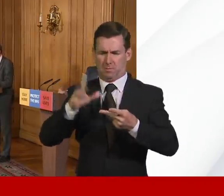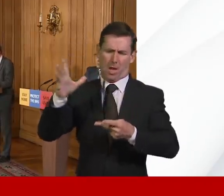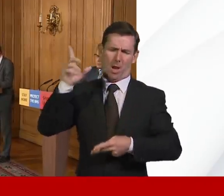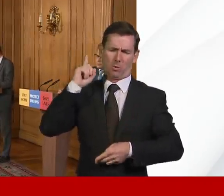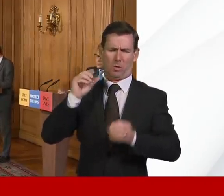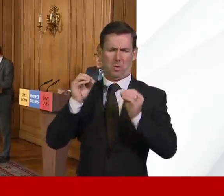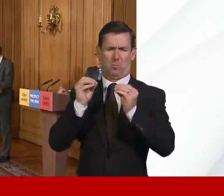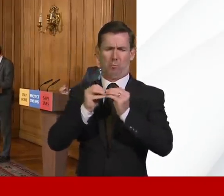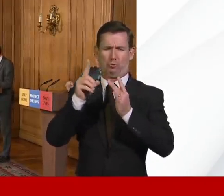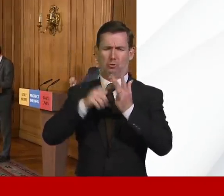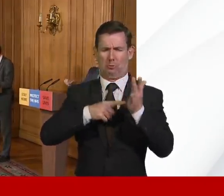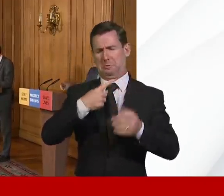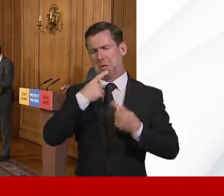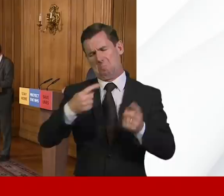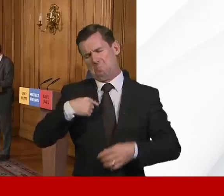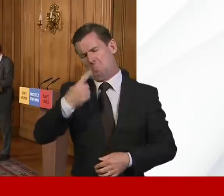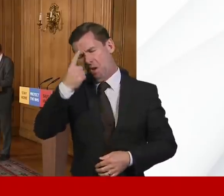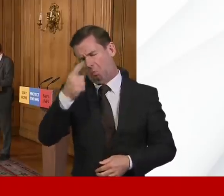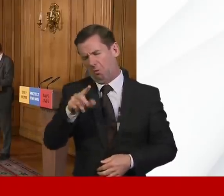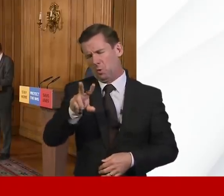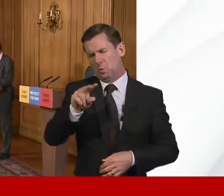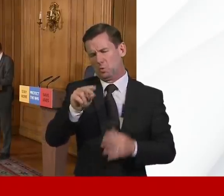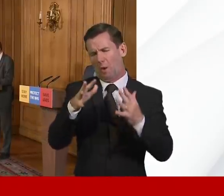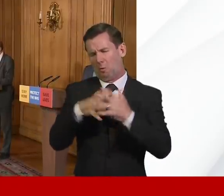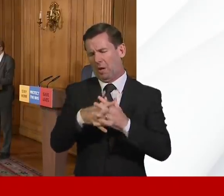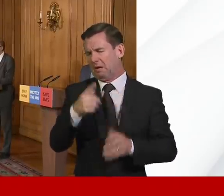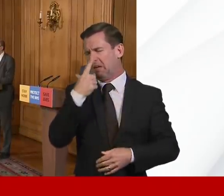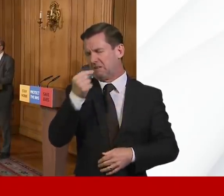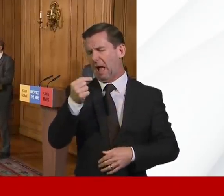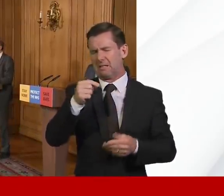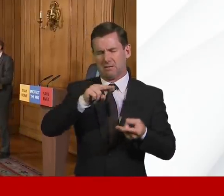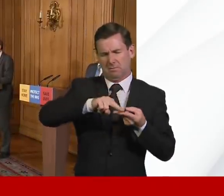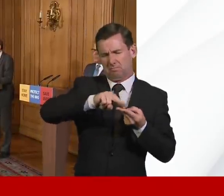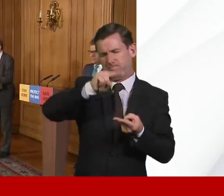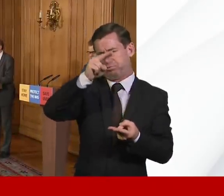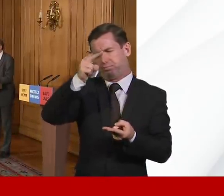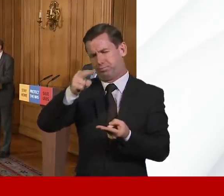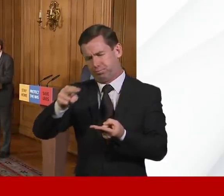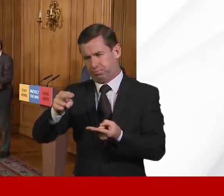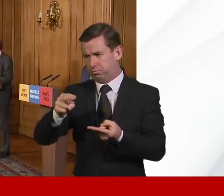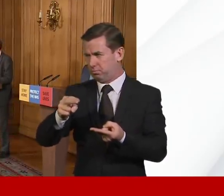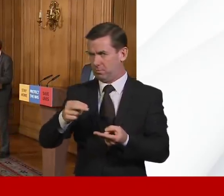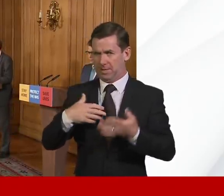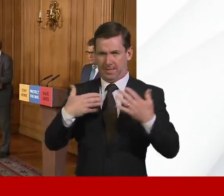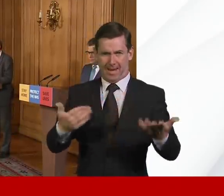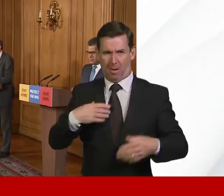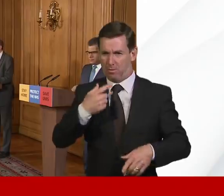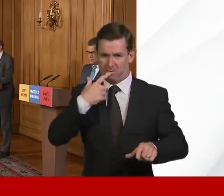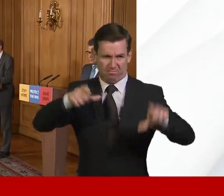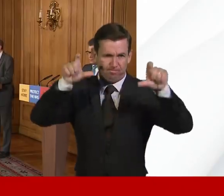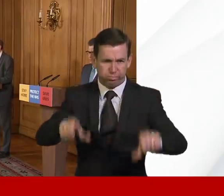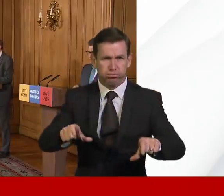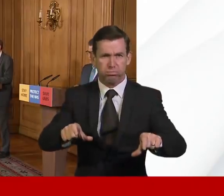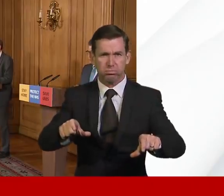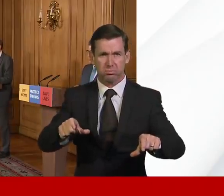tide within 12 weeks. That was before these more extreme social distancing measures were introduced, and there's now some talk that the peak could be as little